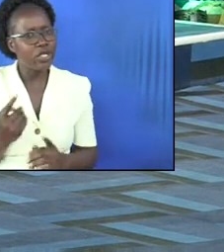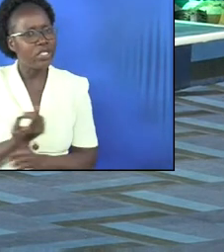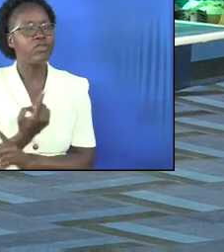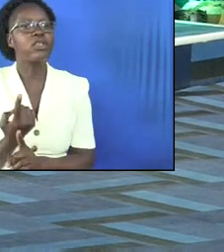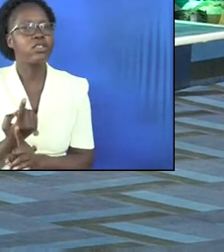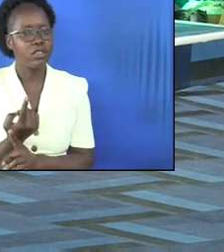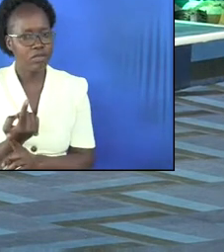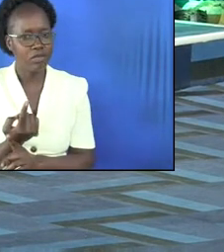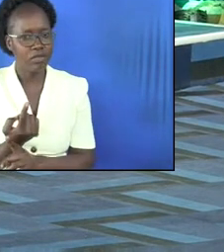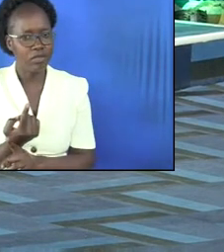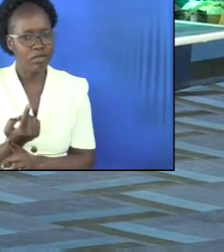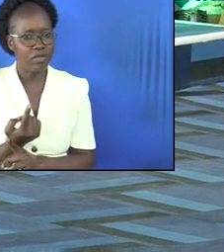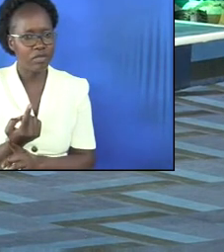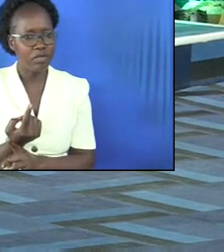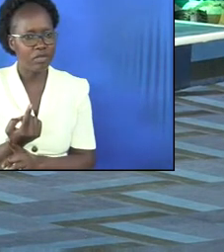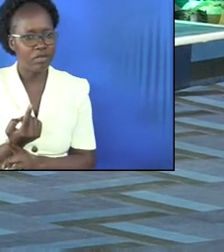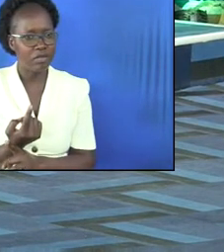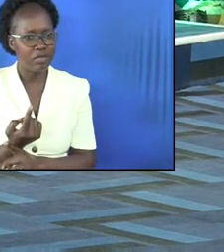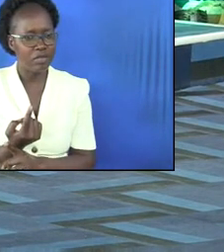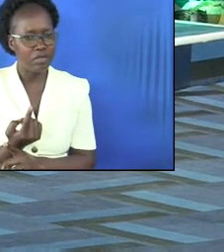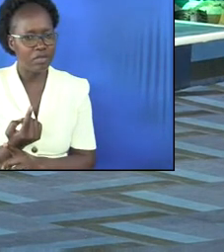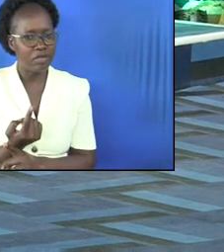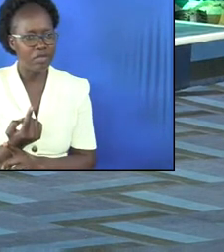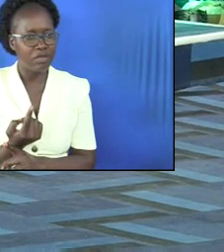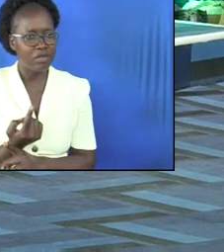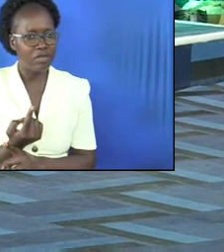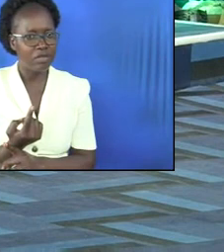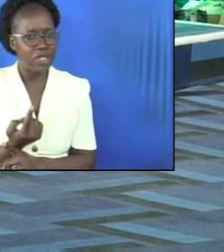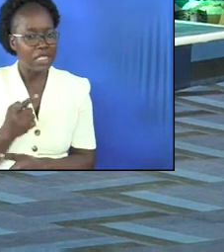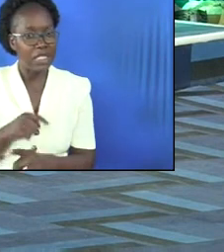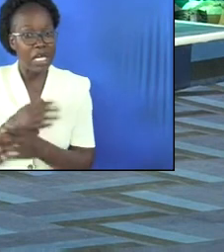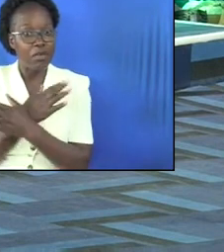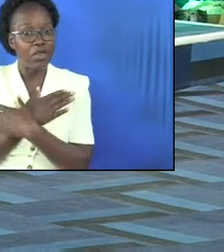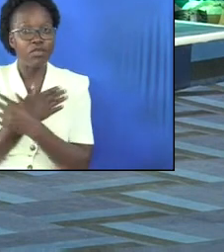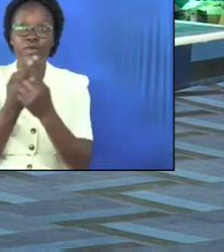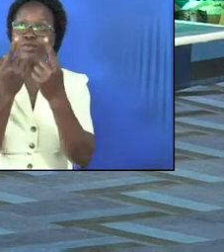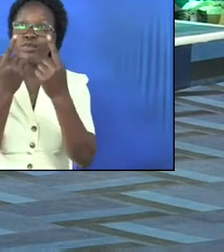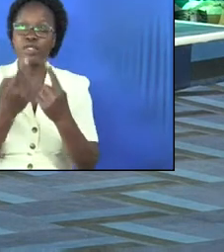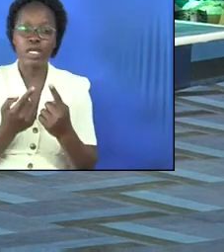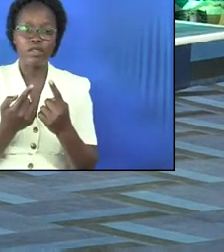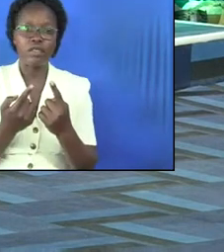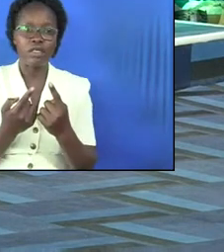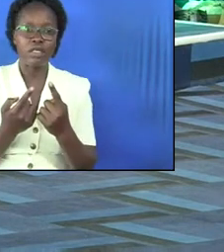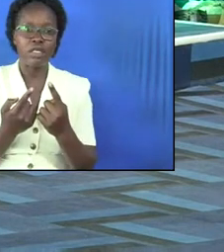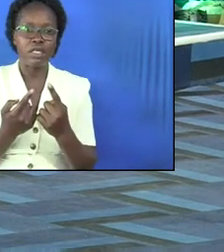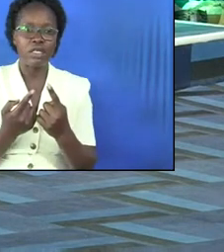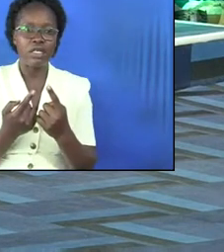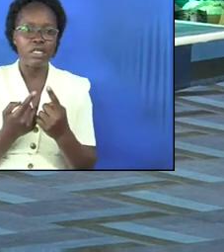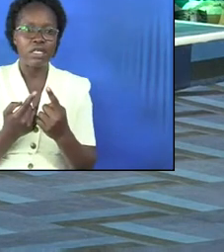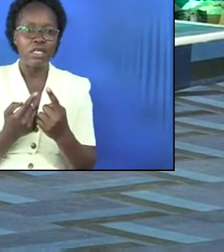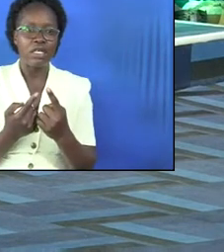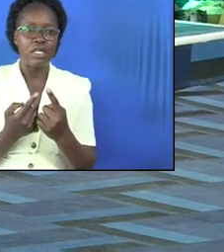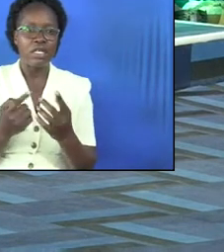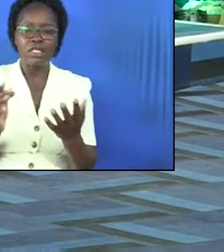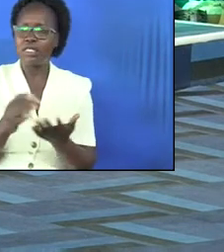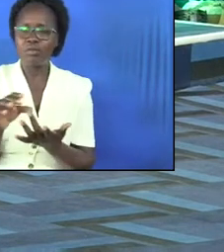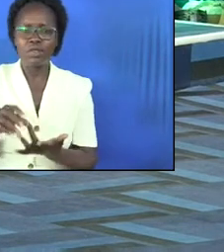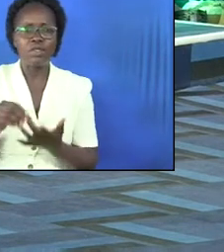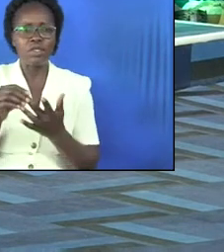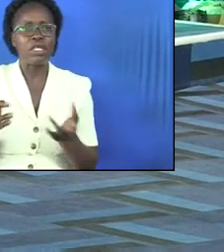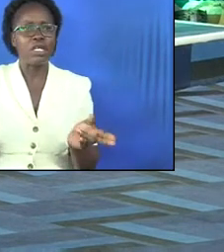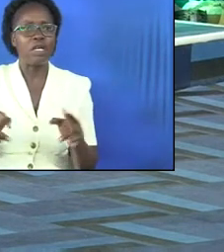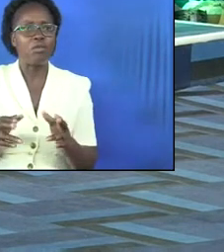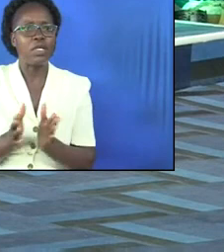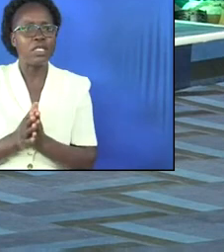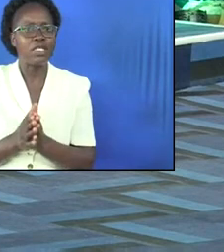expected to see and the tongue is down here now when the friend came up he was not even seeing that something unique has happened